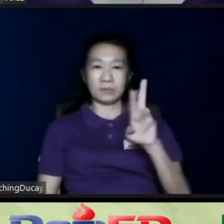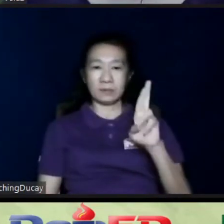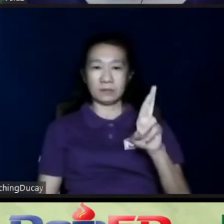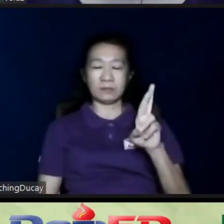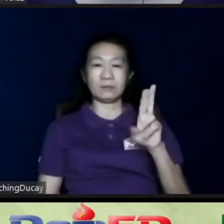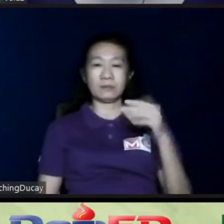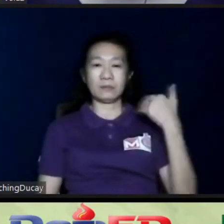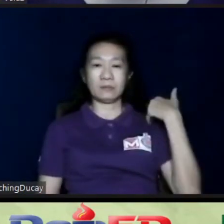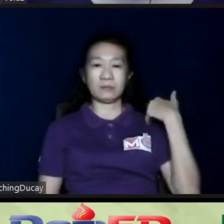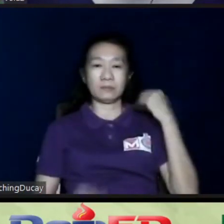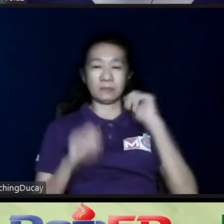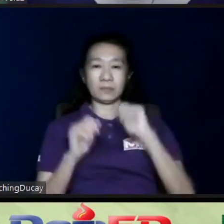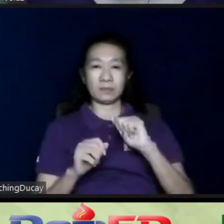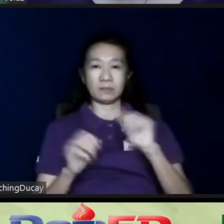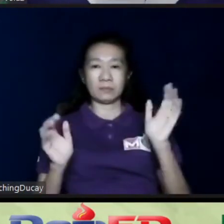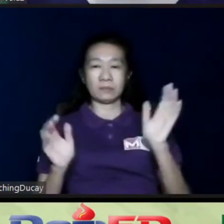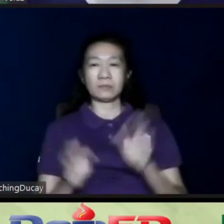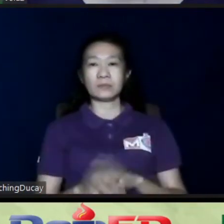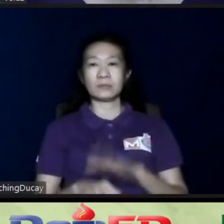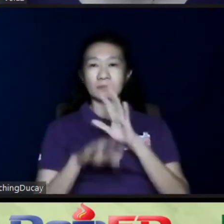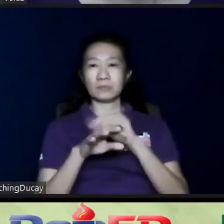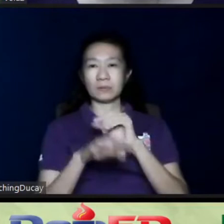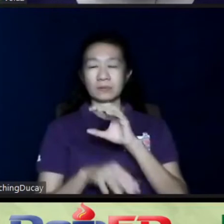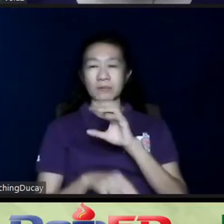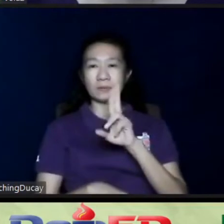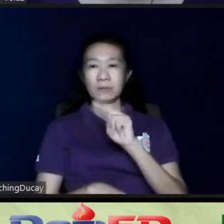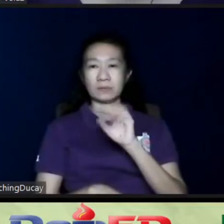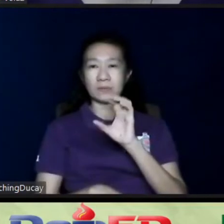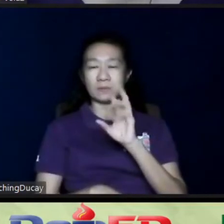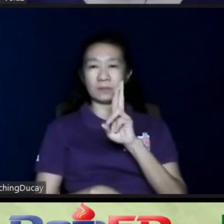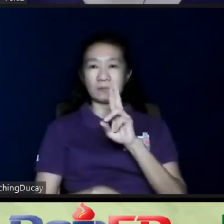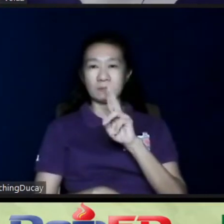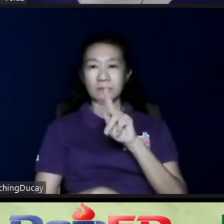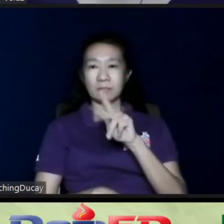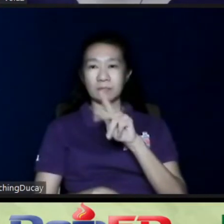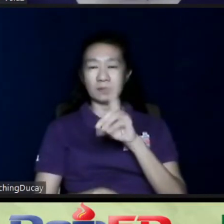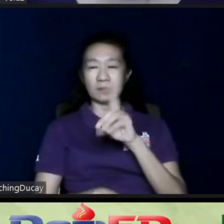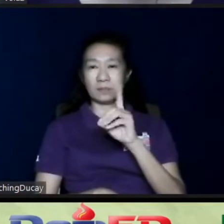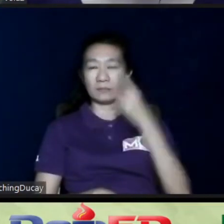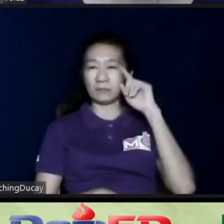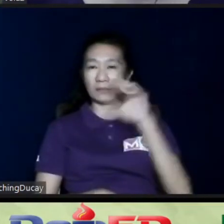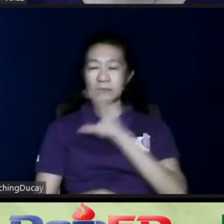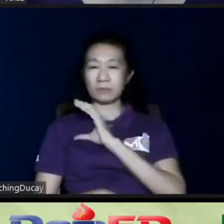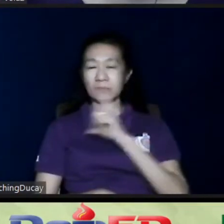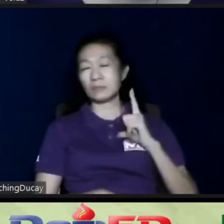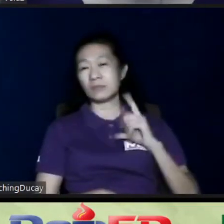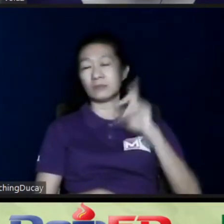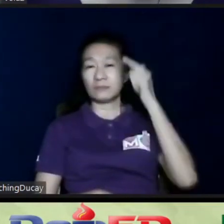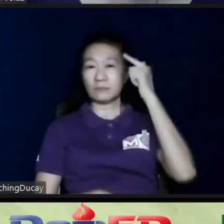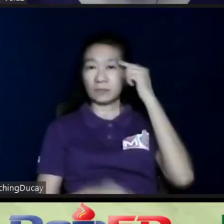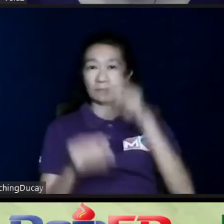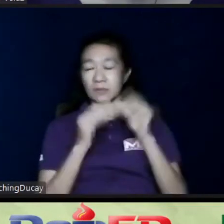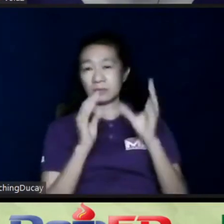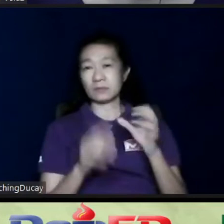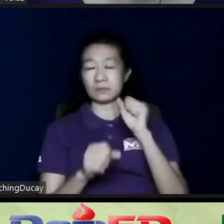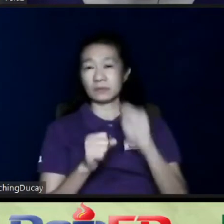ninyong invoke yung UNCRPD sa inyong mga podsihal, sa inyong mga government leaders, para po